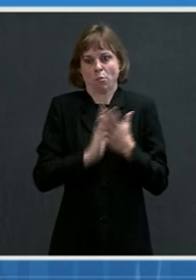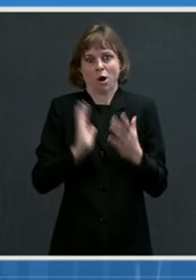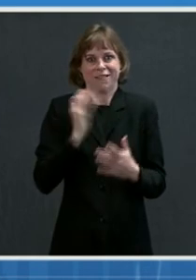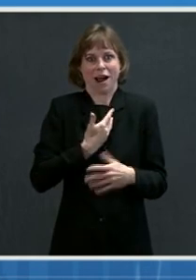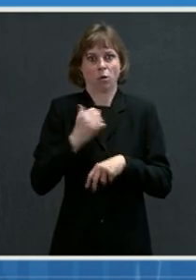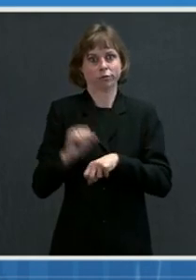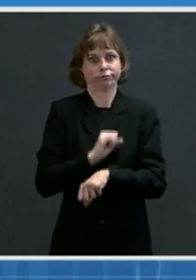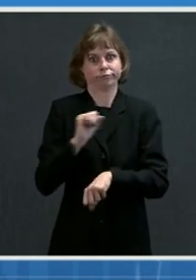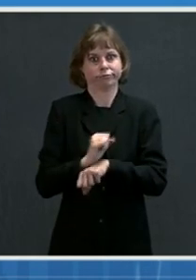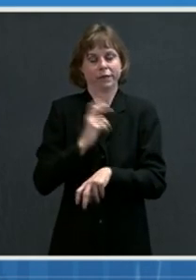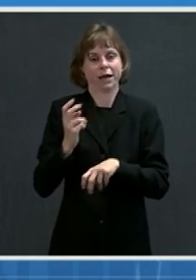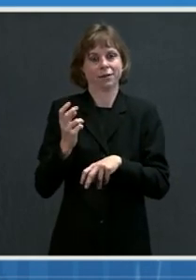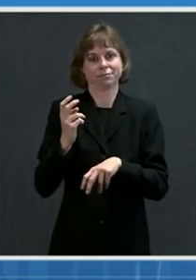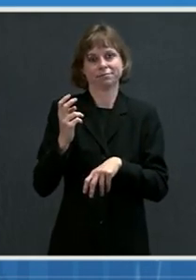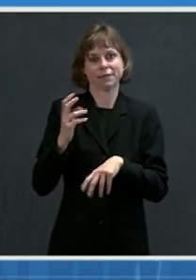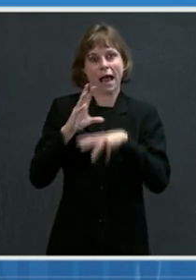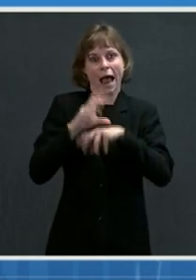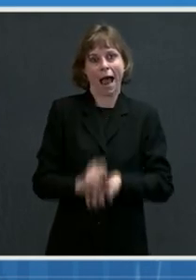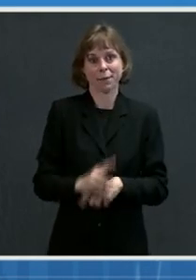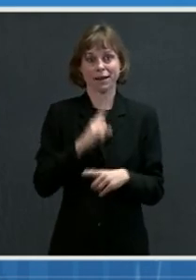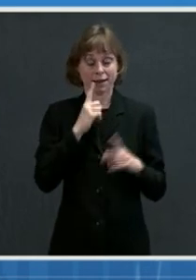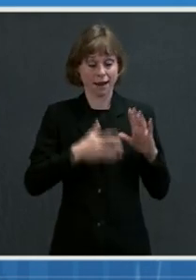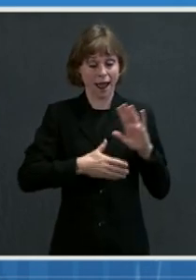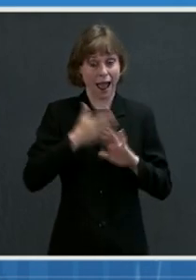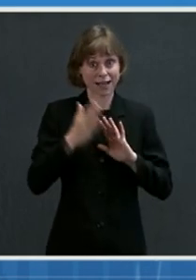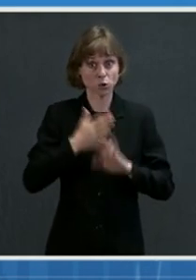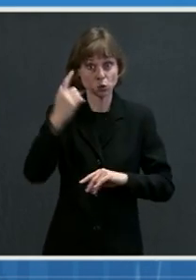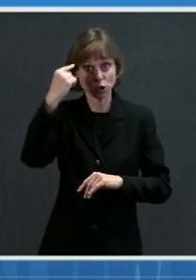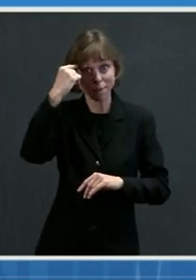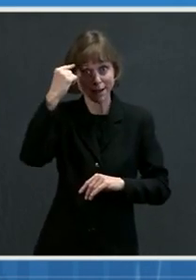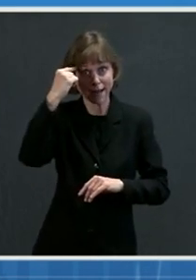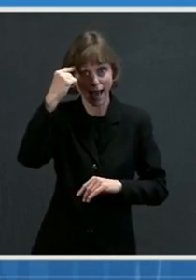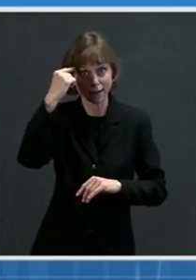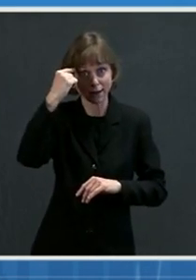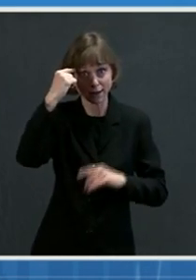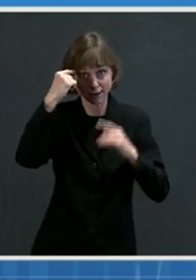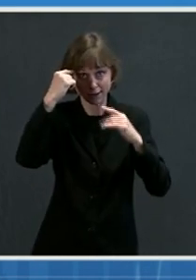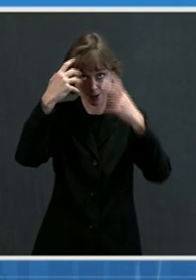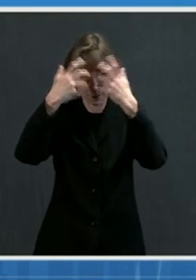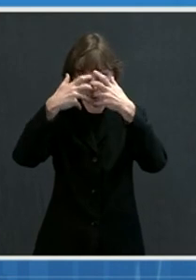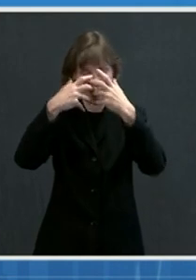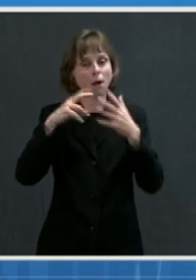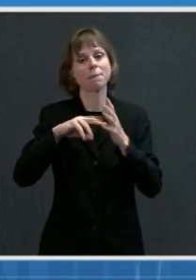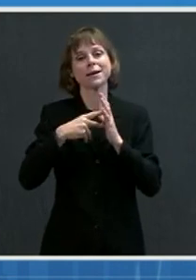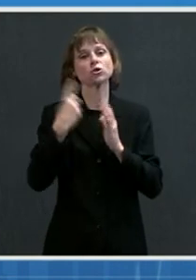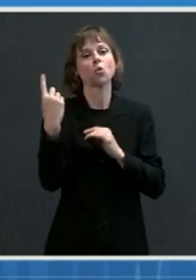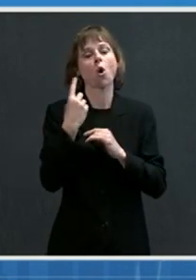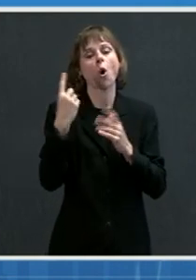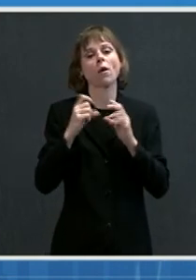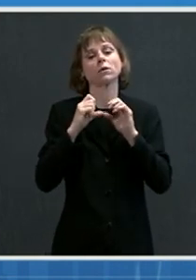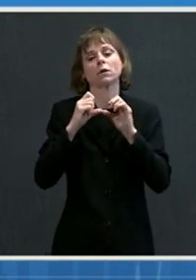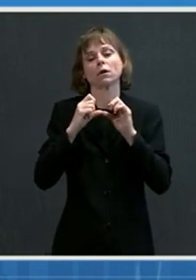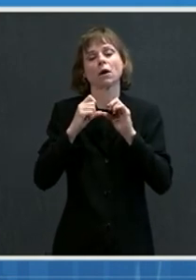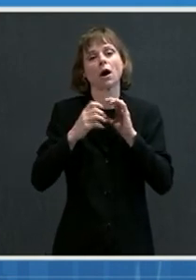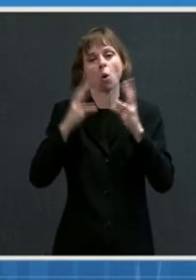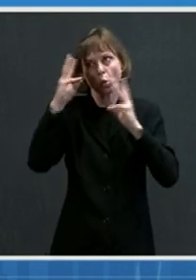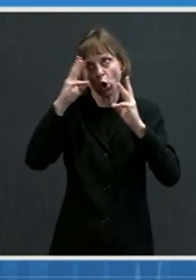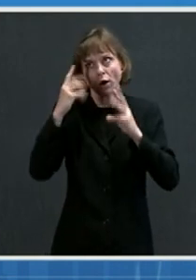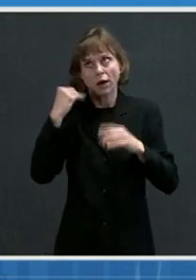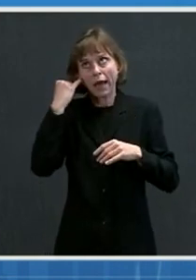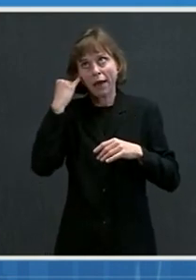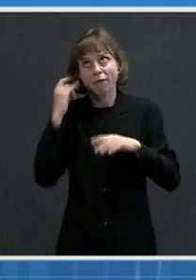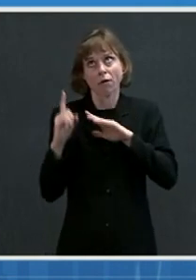is execution mentality means that we are constantly worried. So anything that has yet to happen in the future,